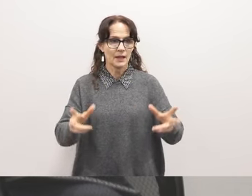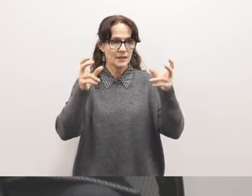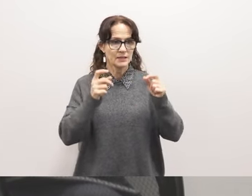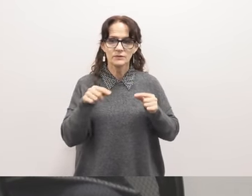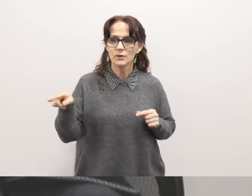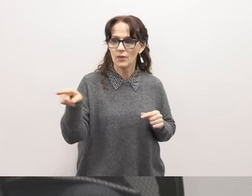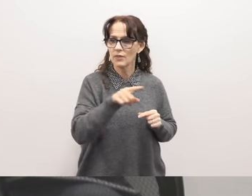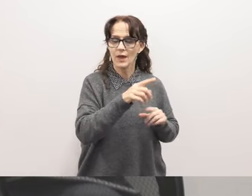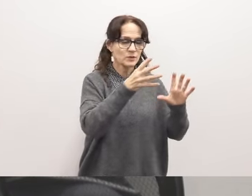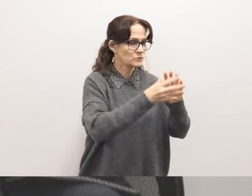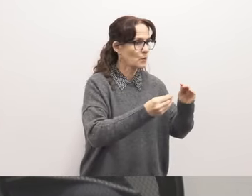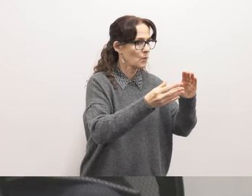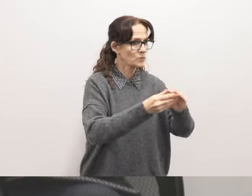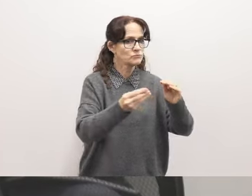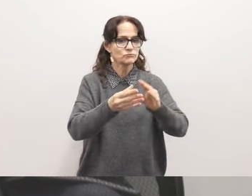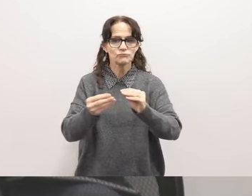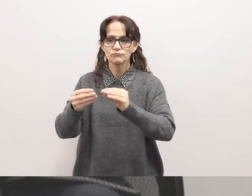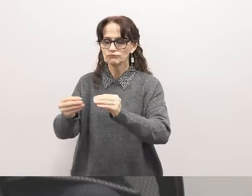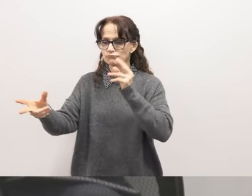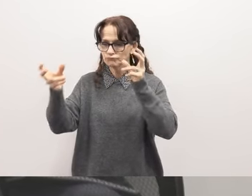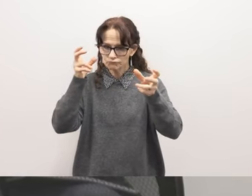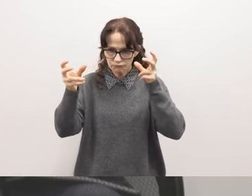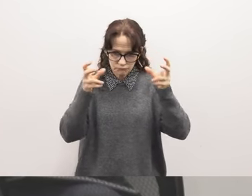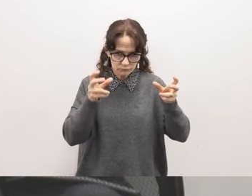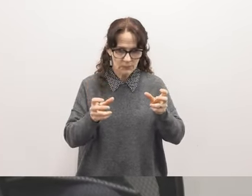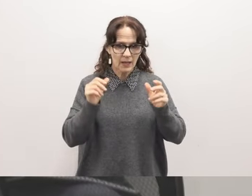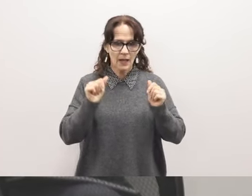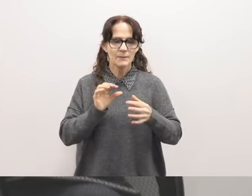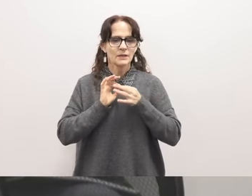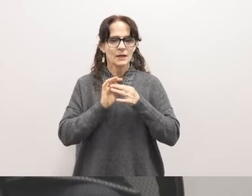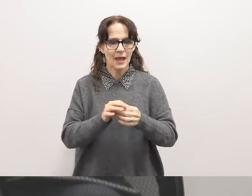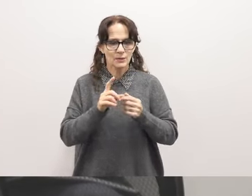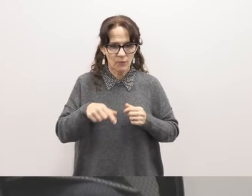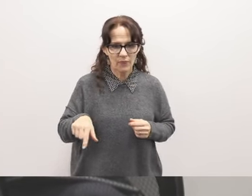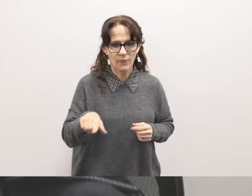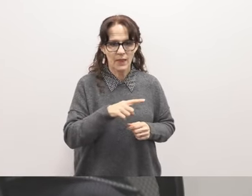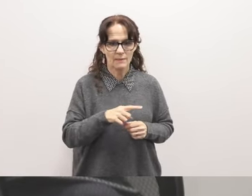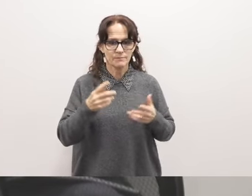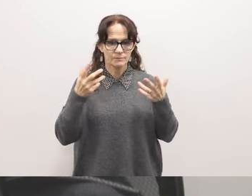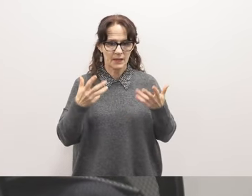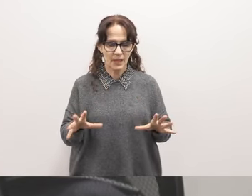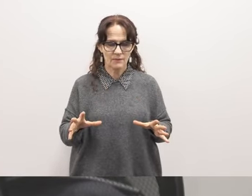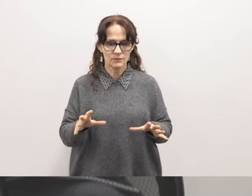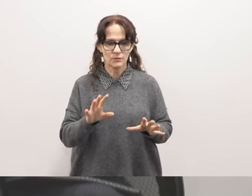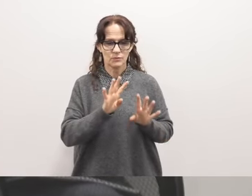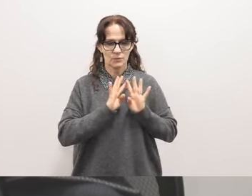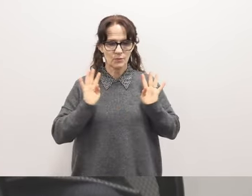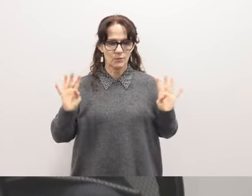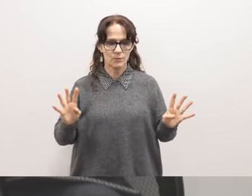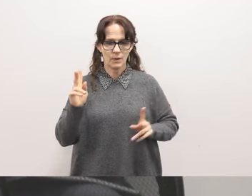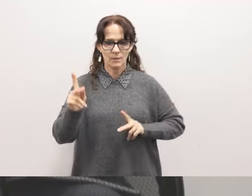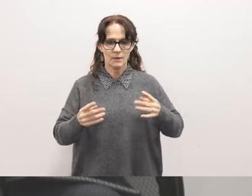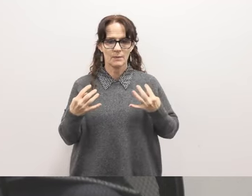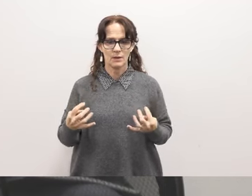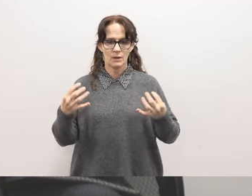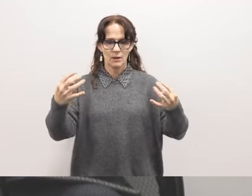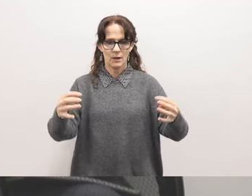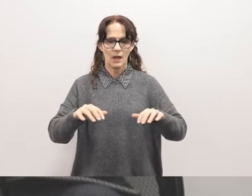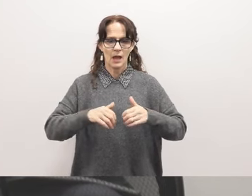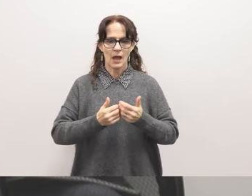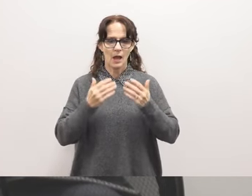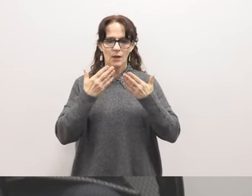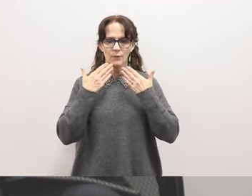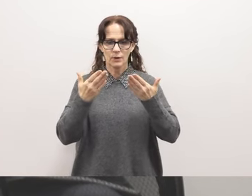to other people's stories and experiences. And I was just able to connect with them. After the panel, people in the audience were talking about how